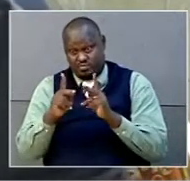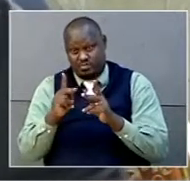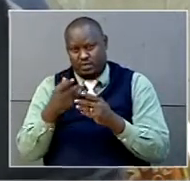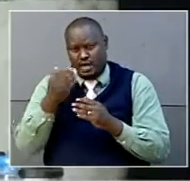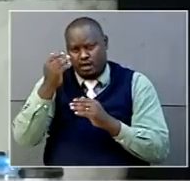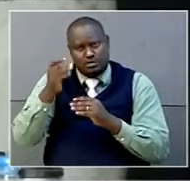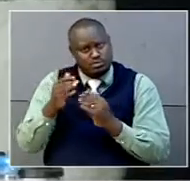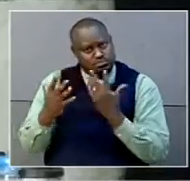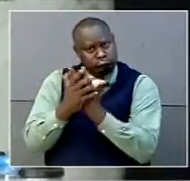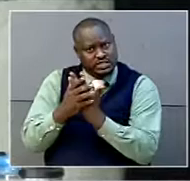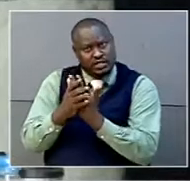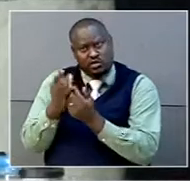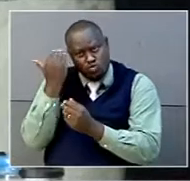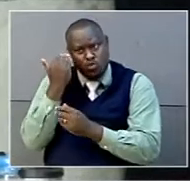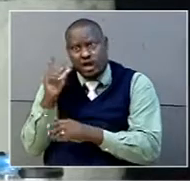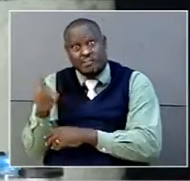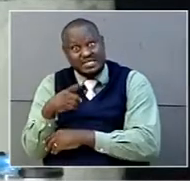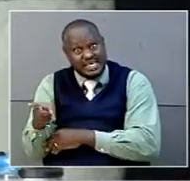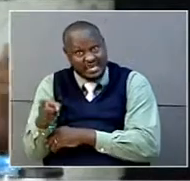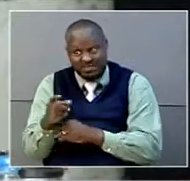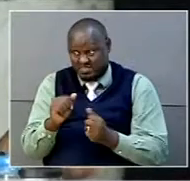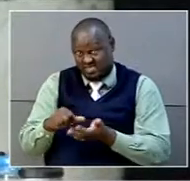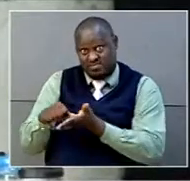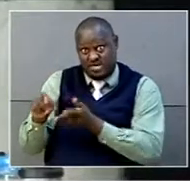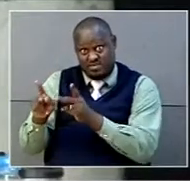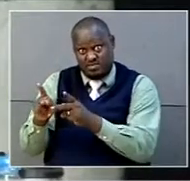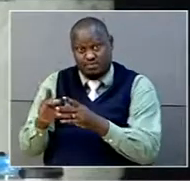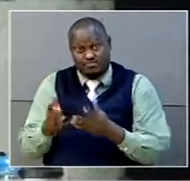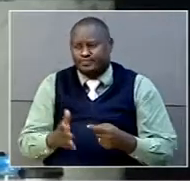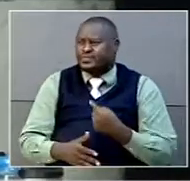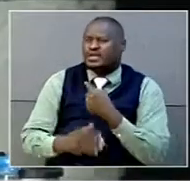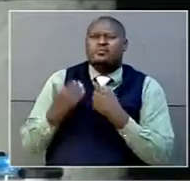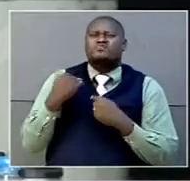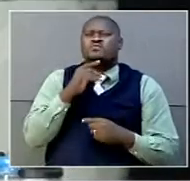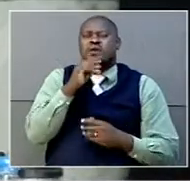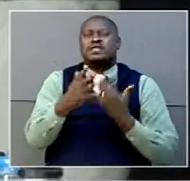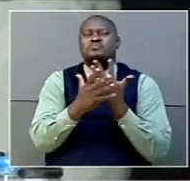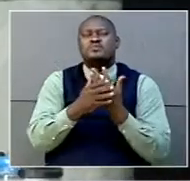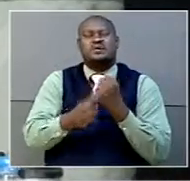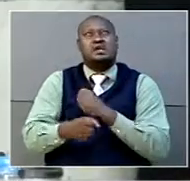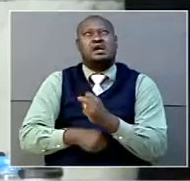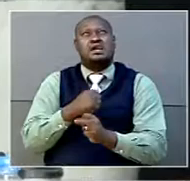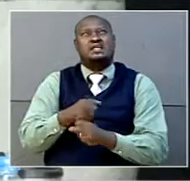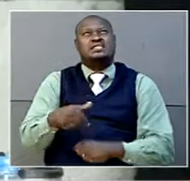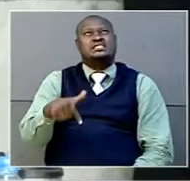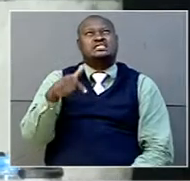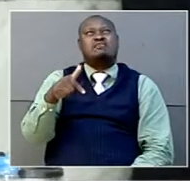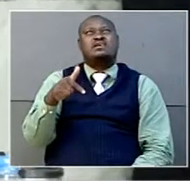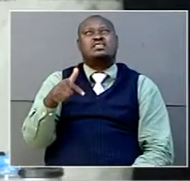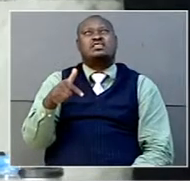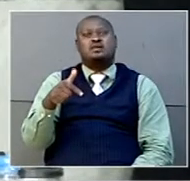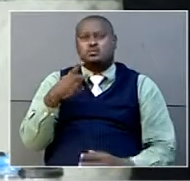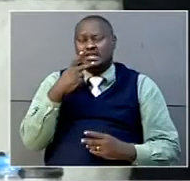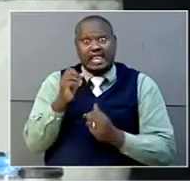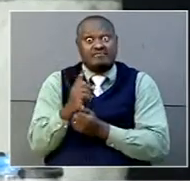prosecution. He was on death row for 11 years, and he was asking, so how can you pay me back